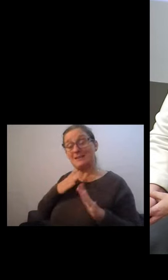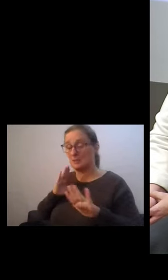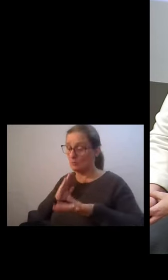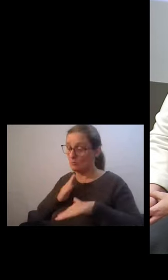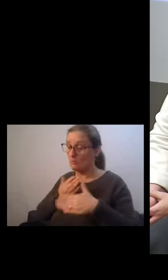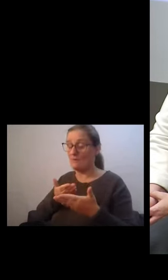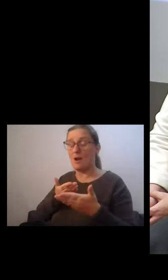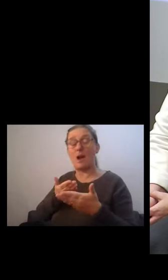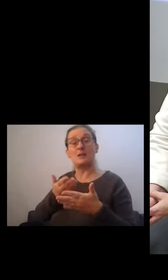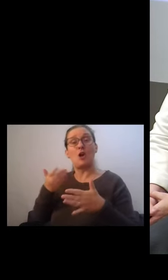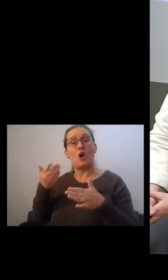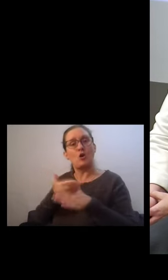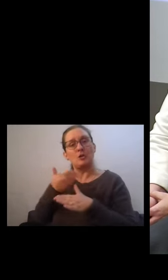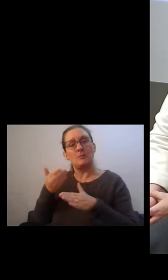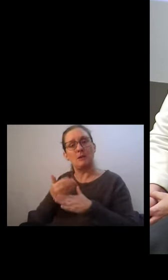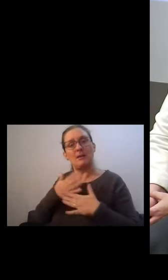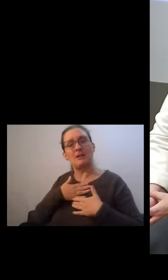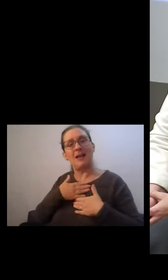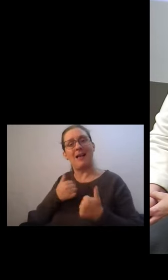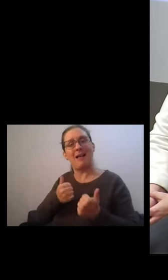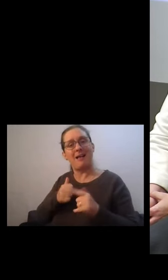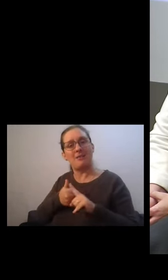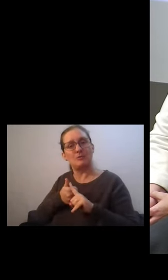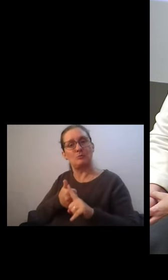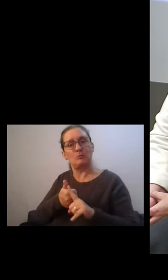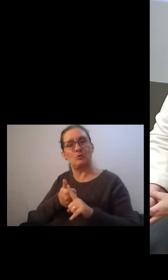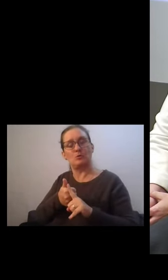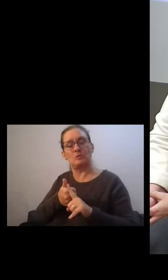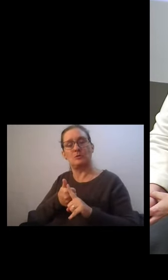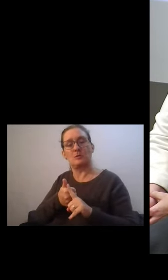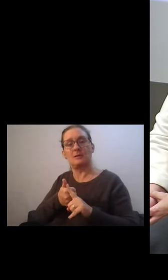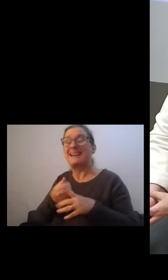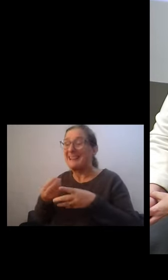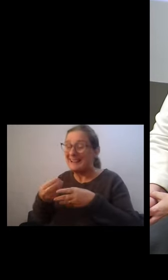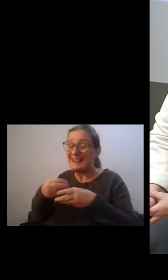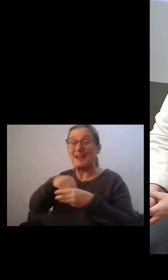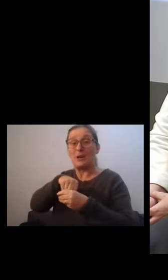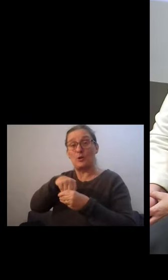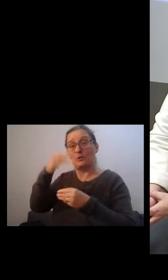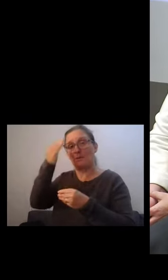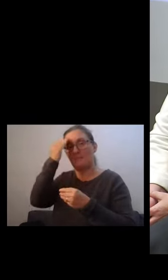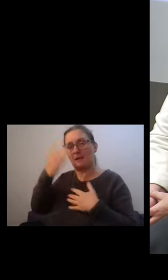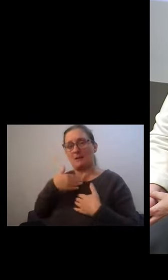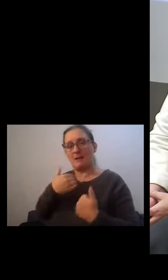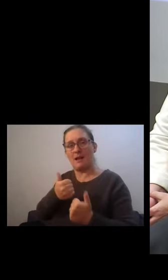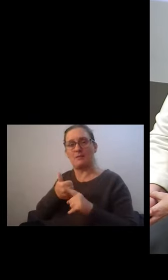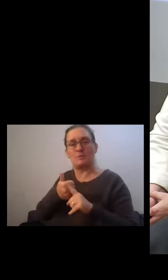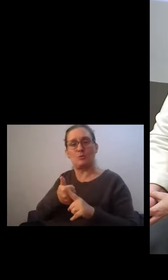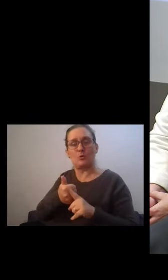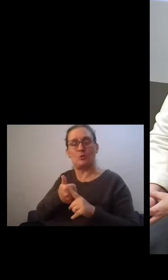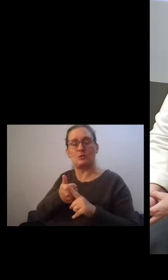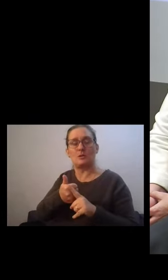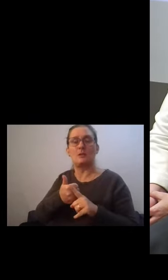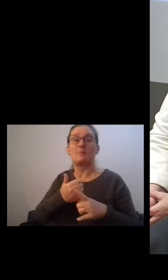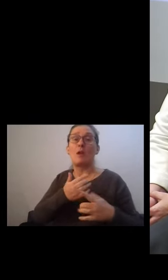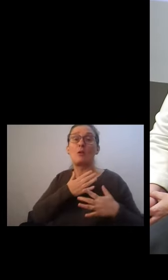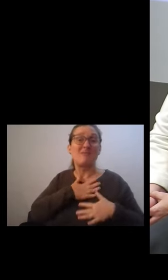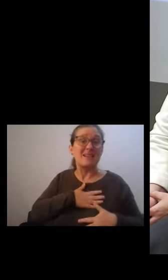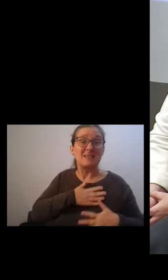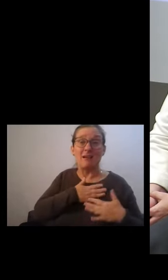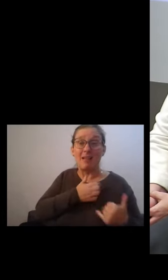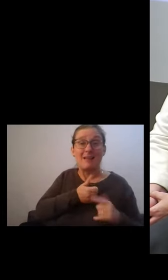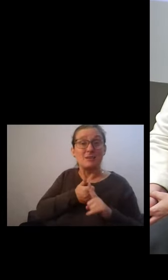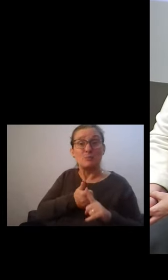health support. And we're saying that needs to be mental health support as well as physical health support. And I think the kind of support